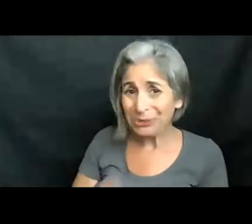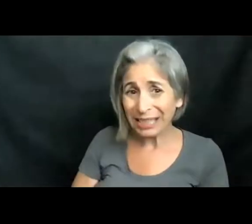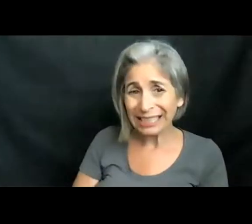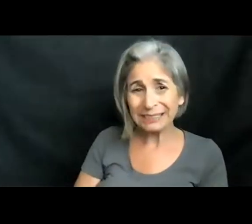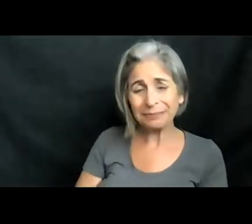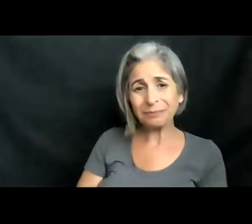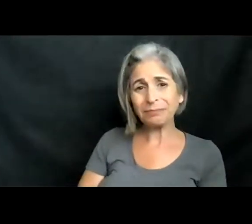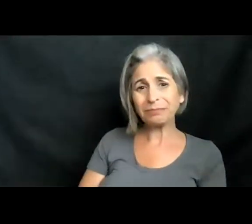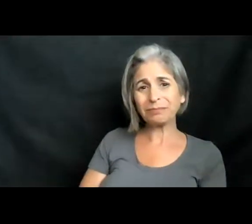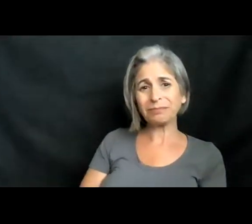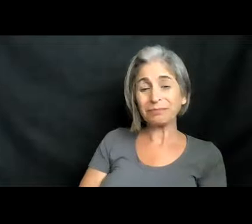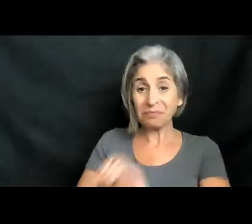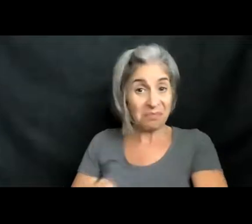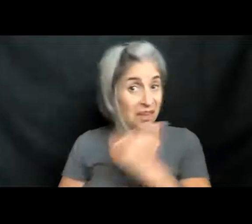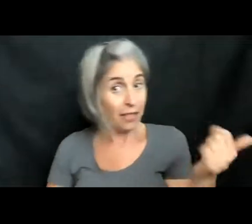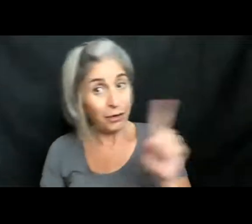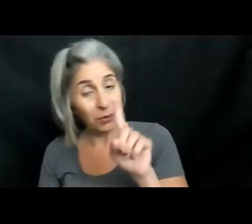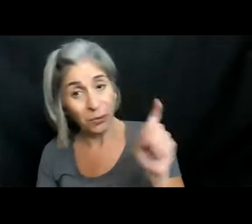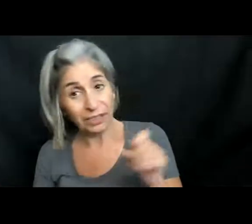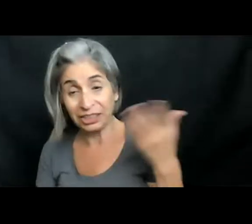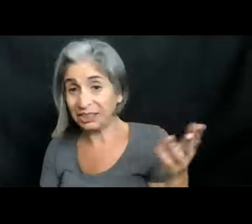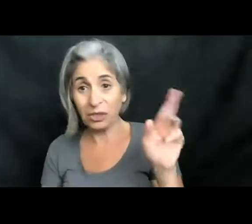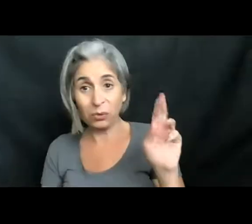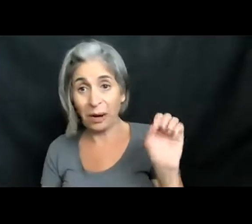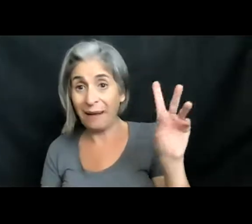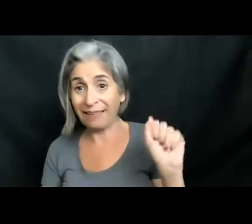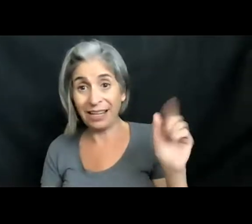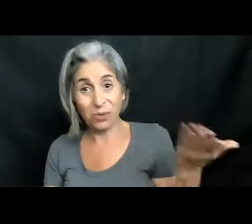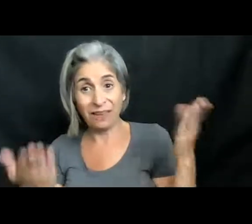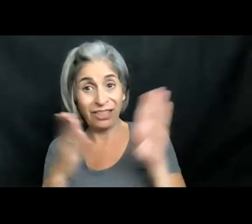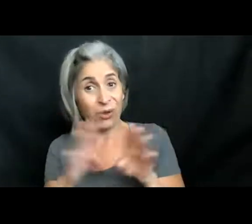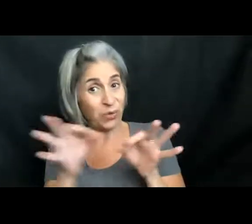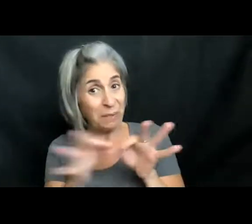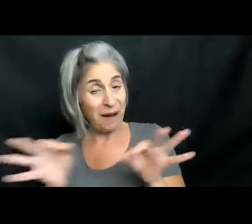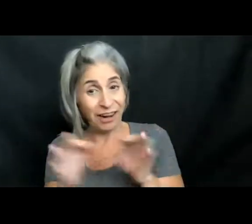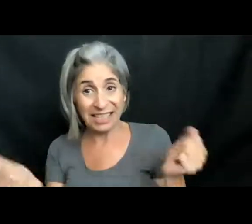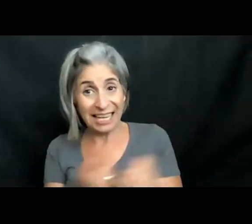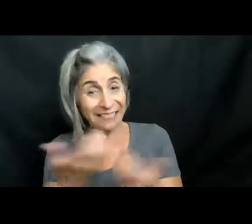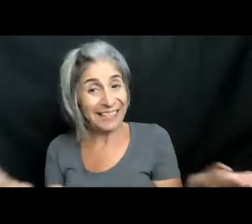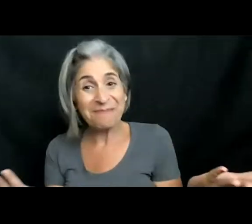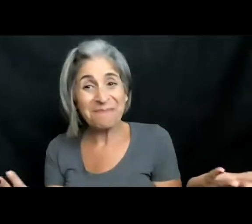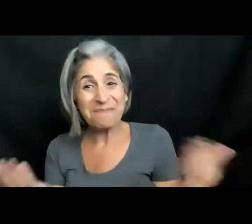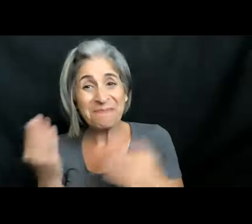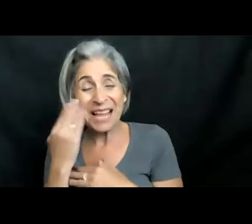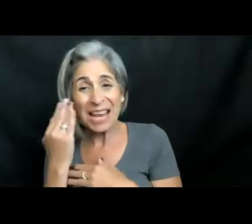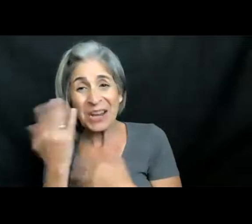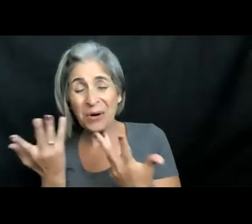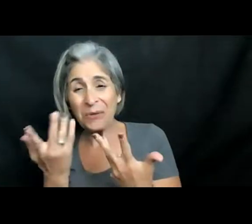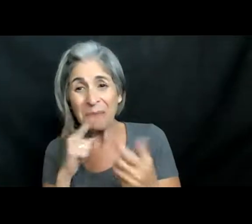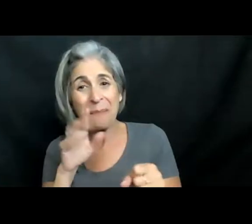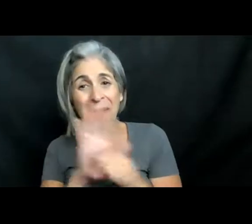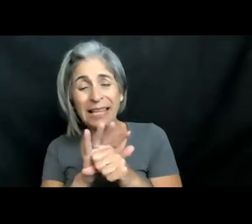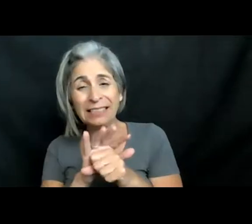And unless there's any other questions, Rebecca, did you have any closing remarks you wanted to make? I know you just chatted the water pledge link.